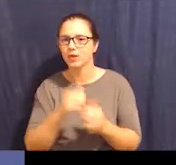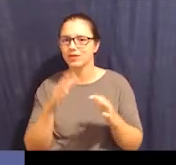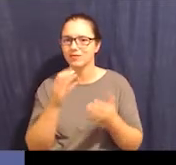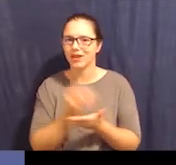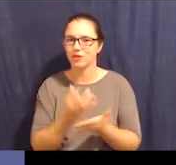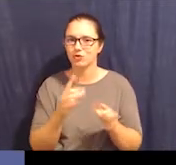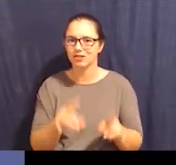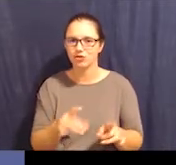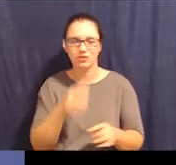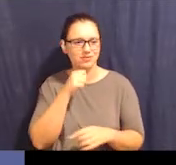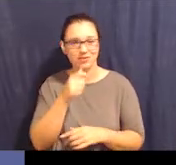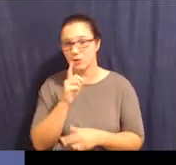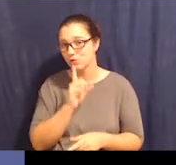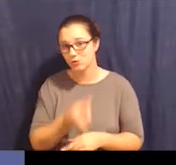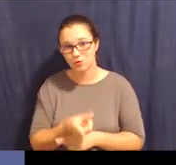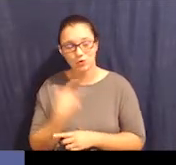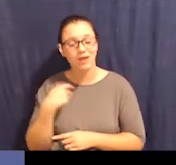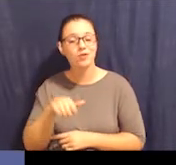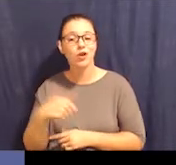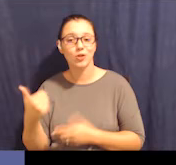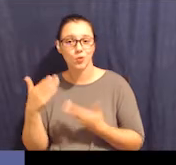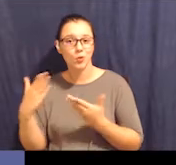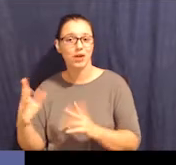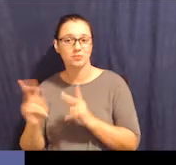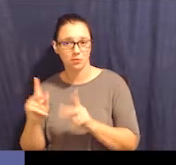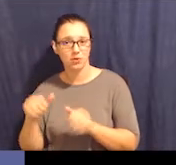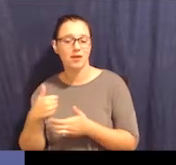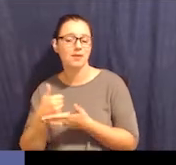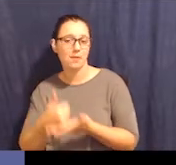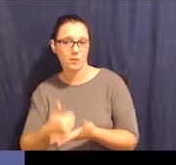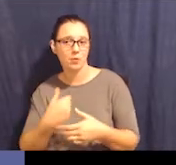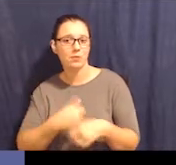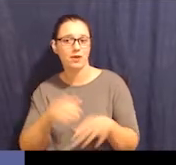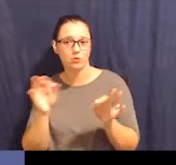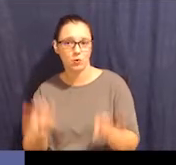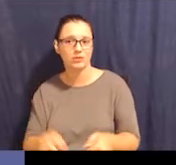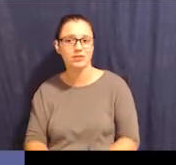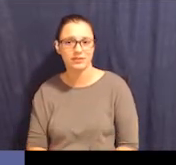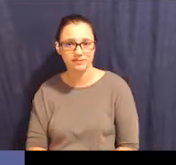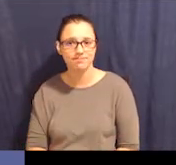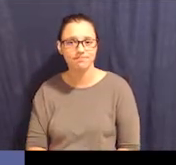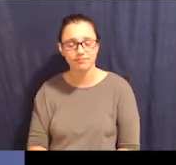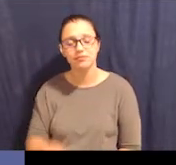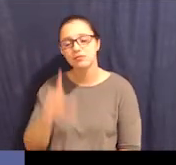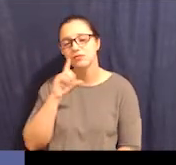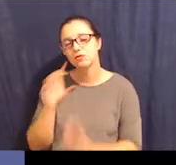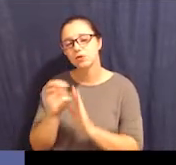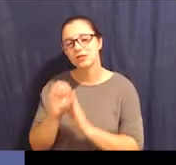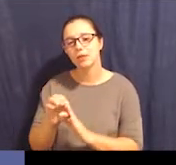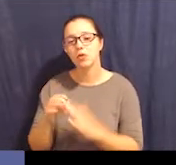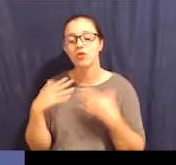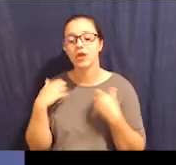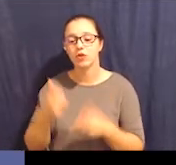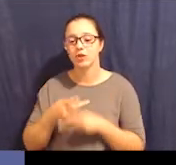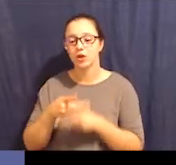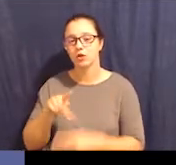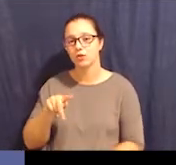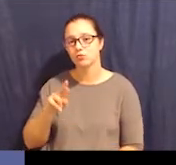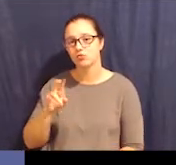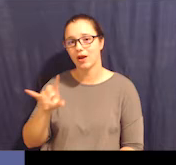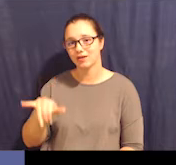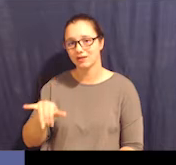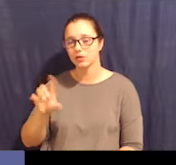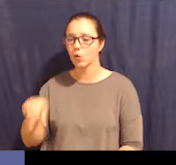decisions, but that's not true. There are other ways that people can help you make choices. For example, a health care